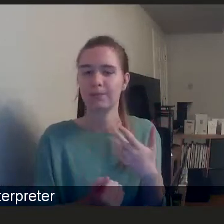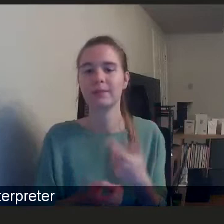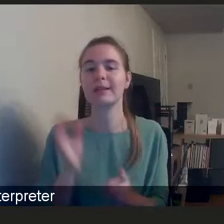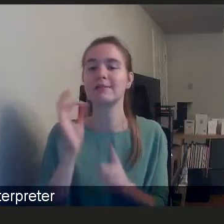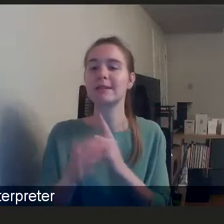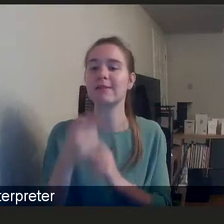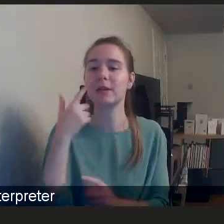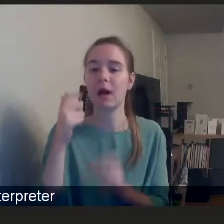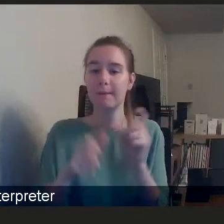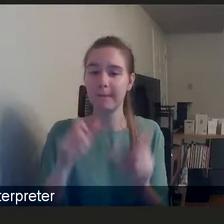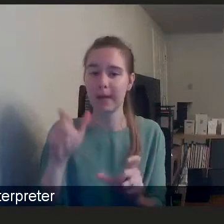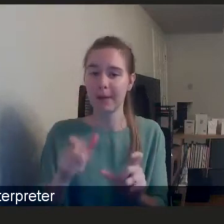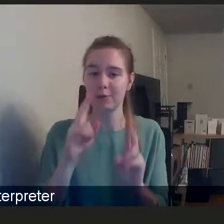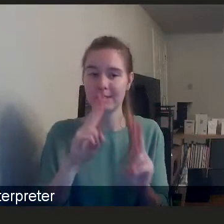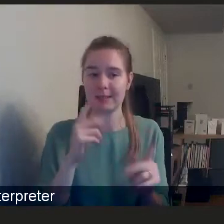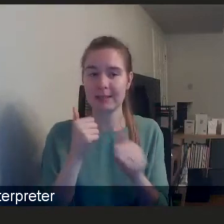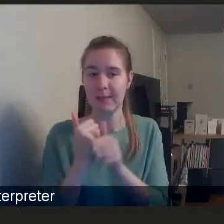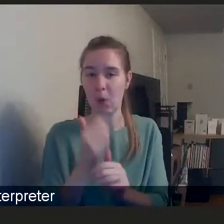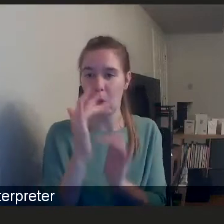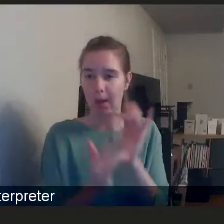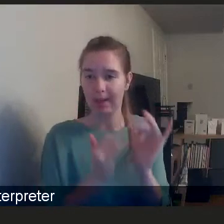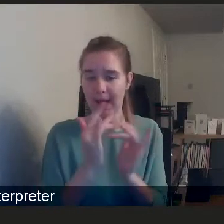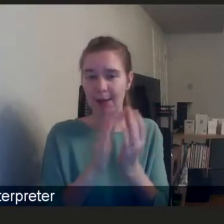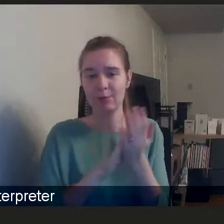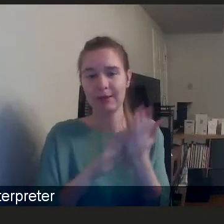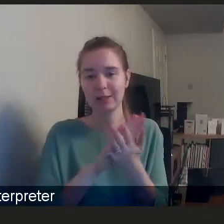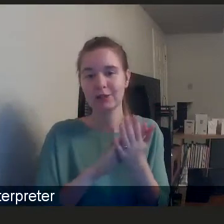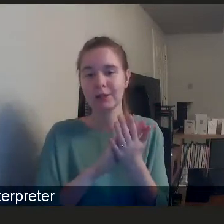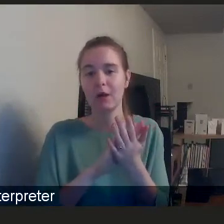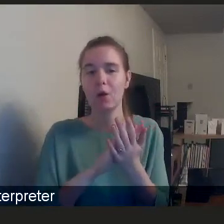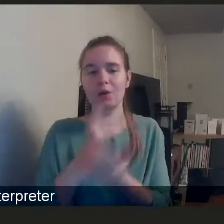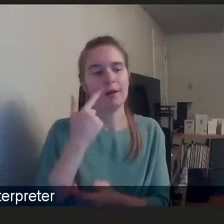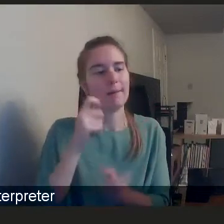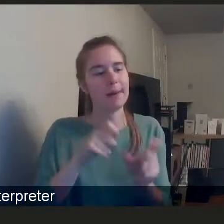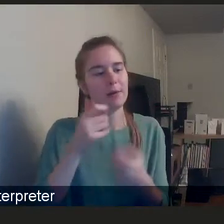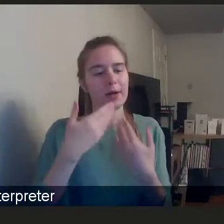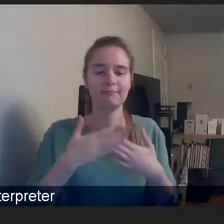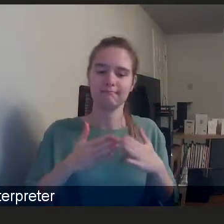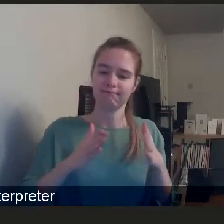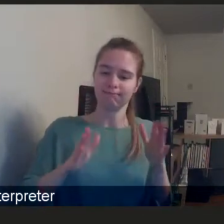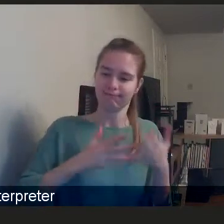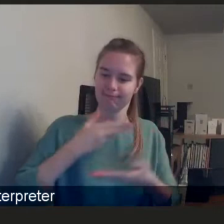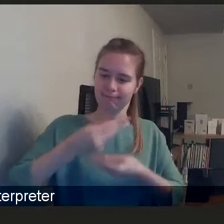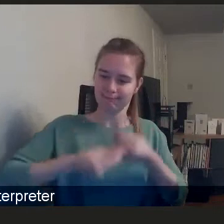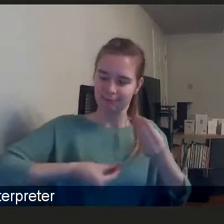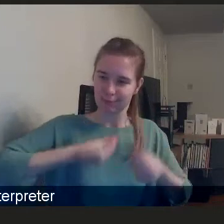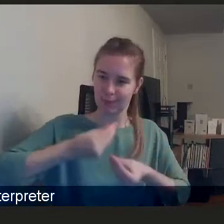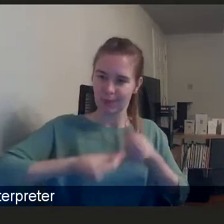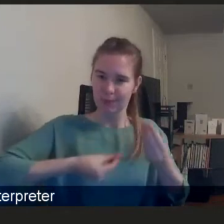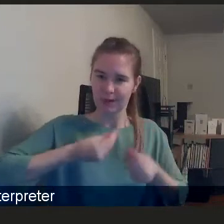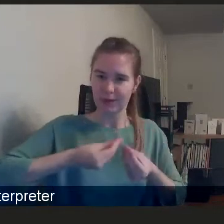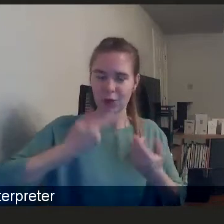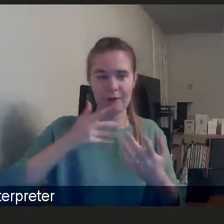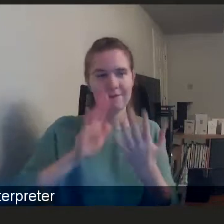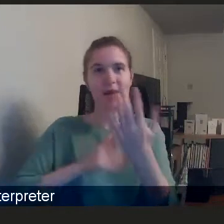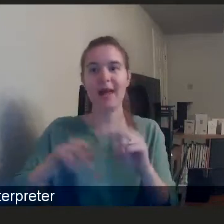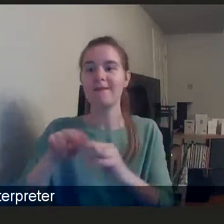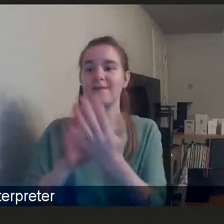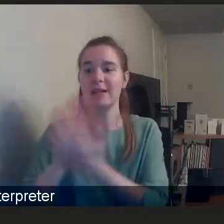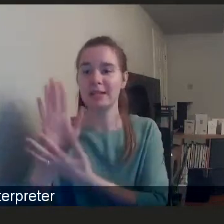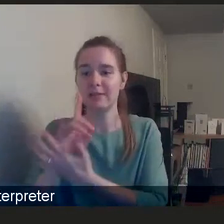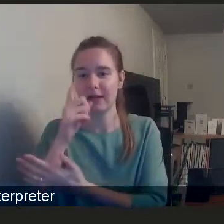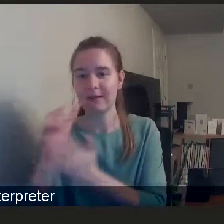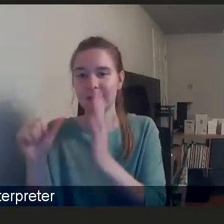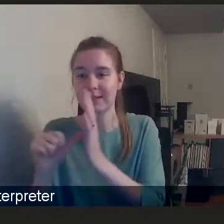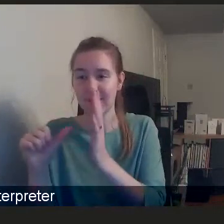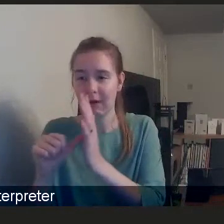seeing some support online, which enables young people to open up in a way that they find difficult in a face-to-face context, but can